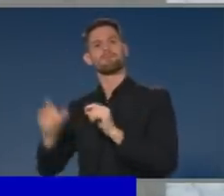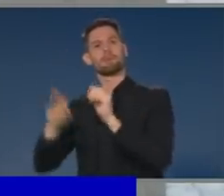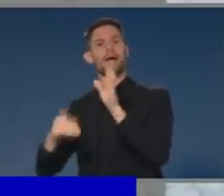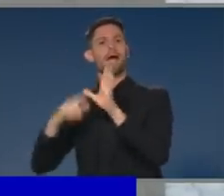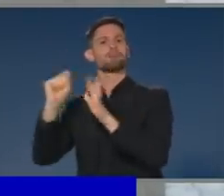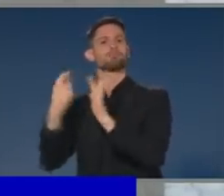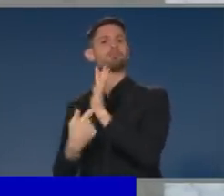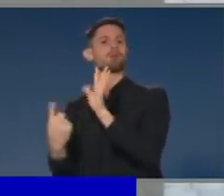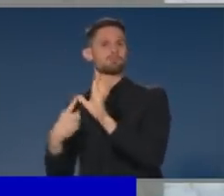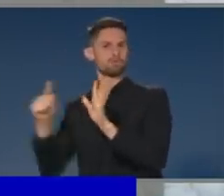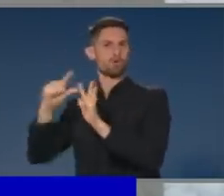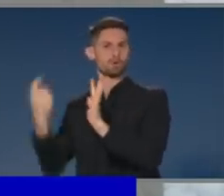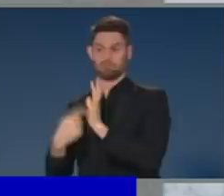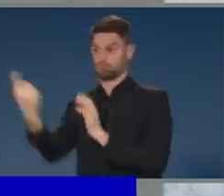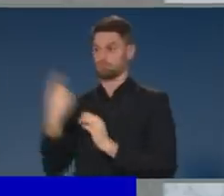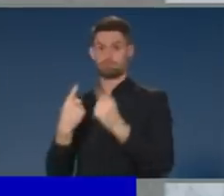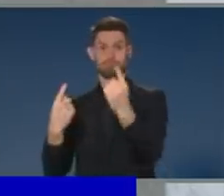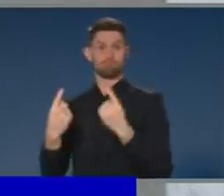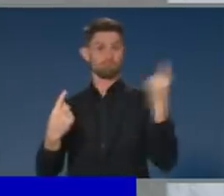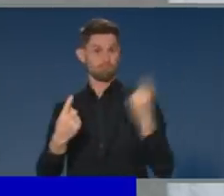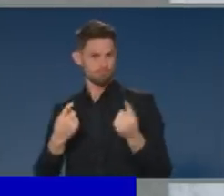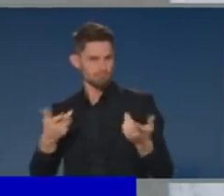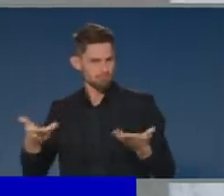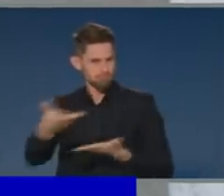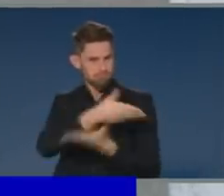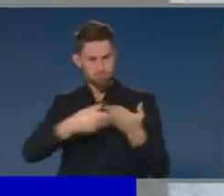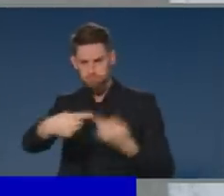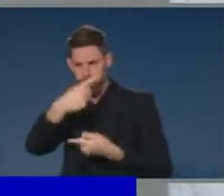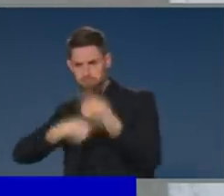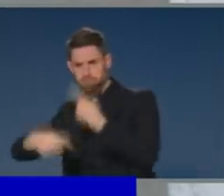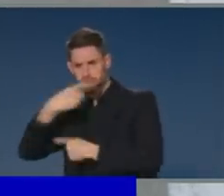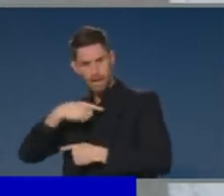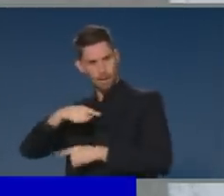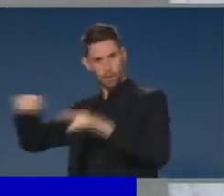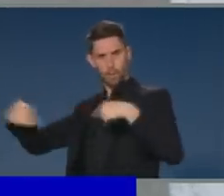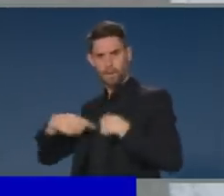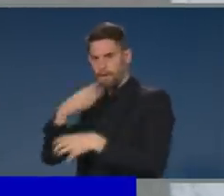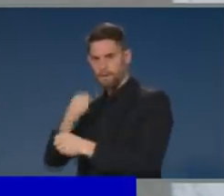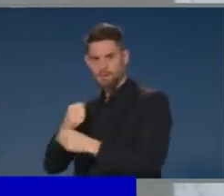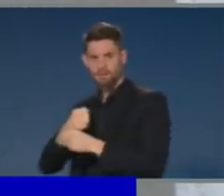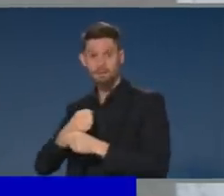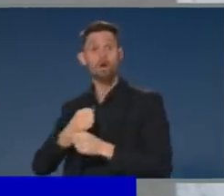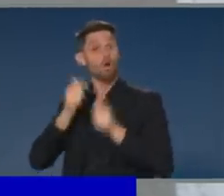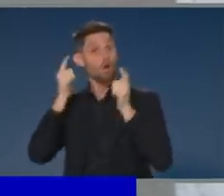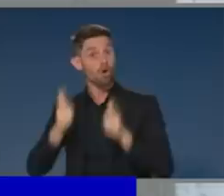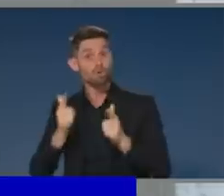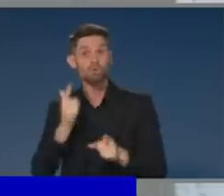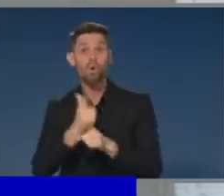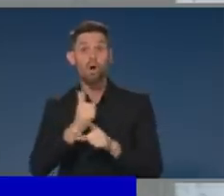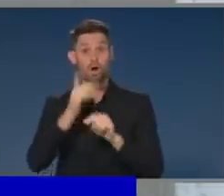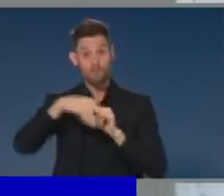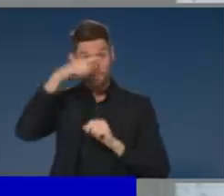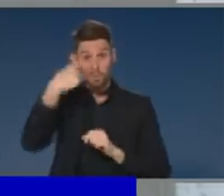It was an opportunity, an important one, to be briefed fully on yesterday's unemployment figures and how it was impacting across the country.